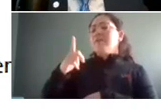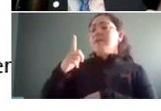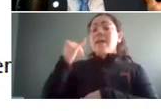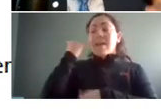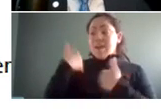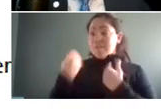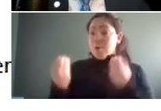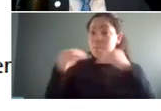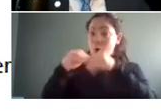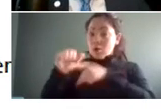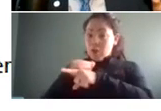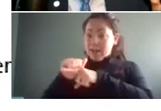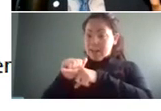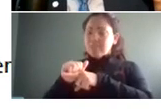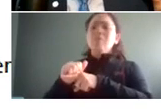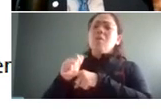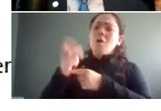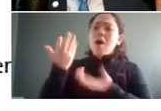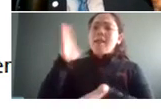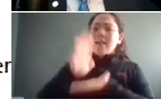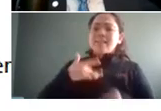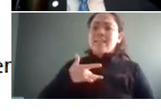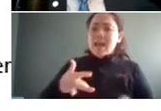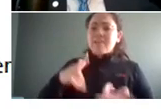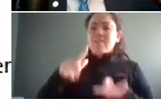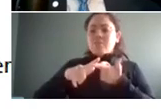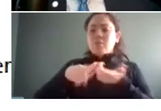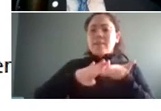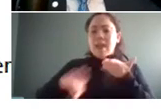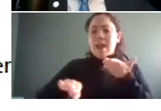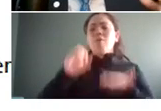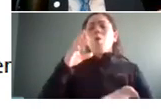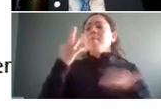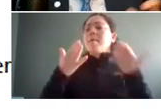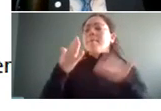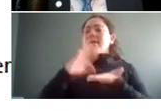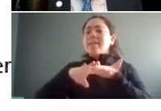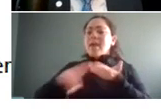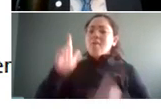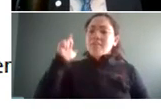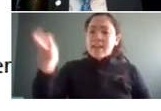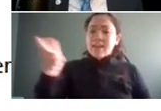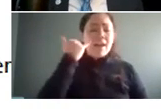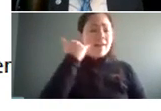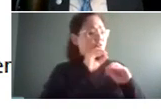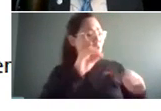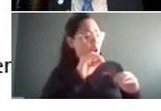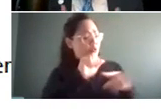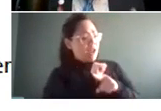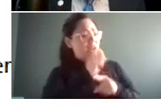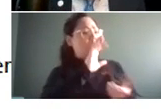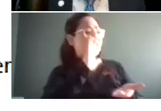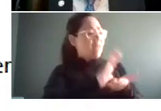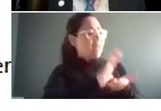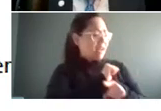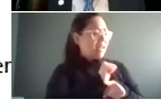then they aren't laid off or they're laid off at a different time a later time than employees with less training and what we can